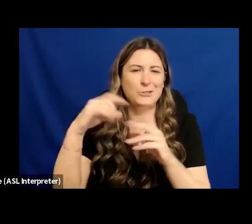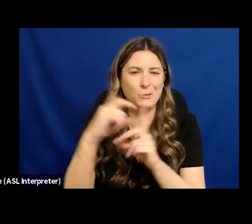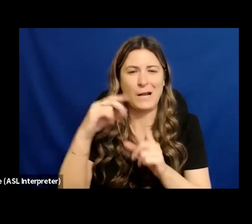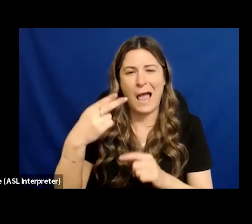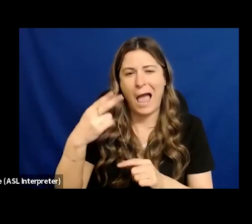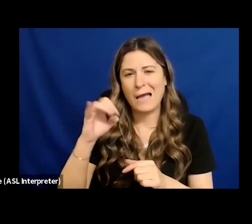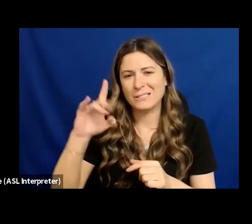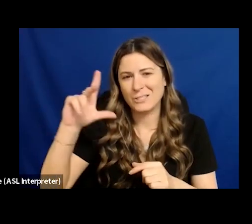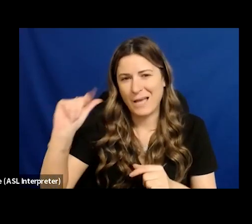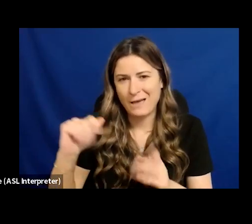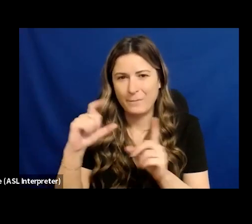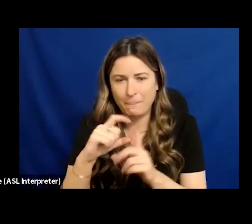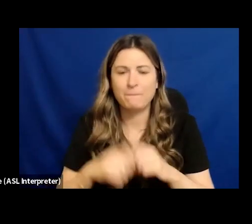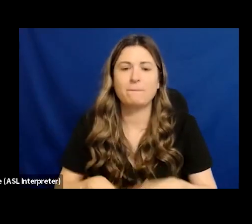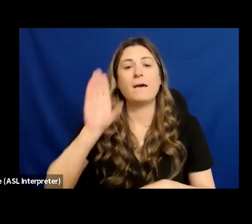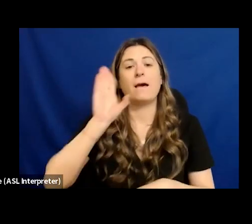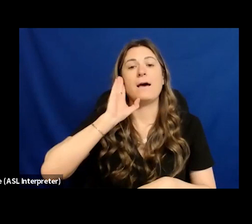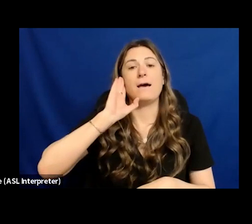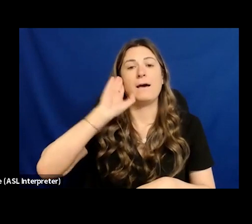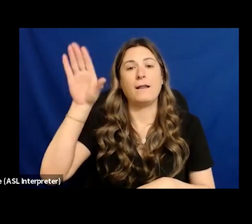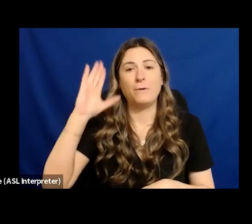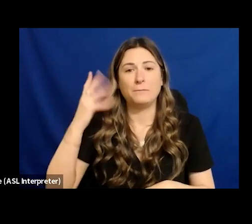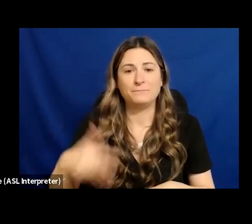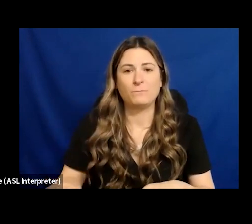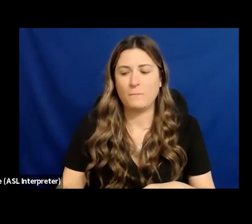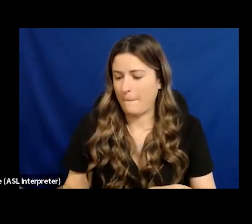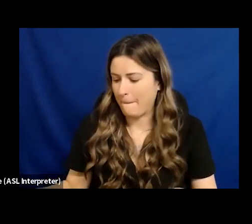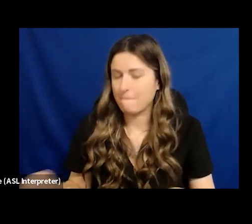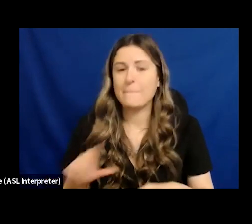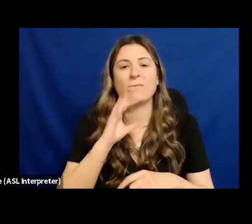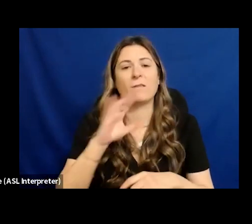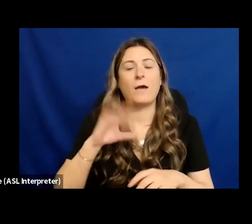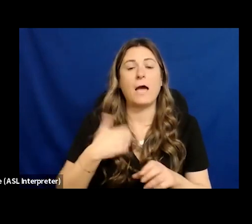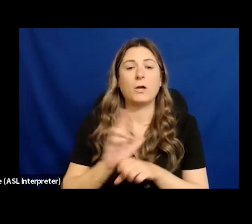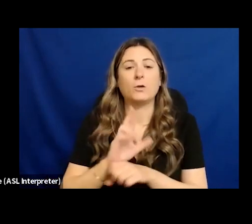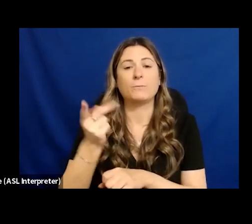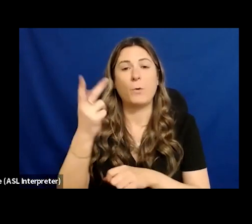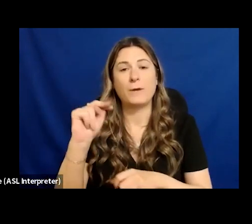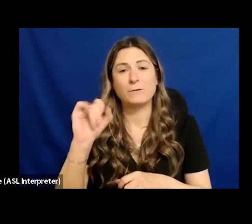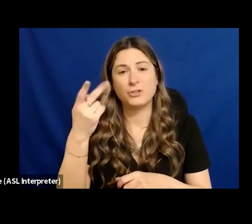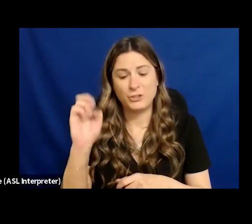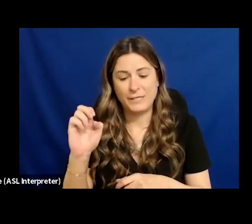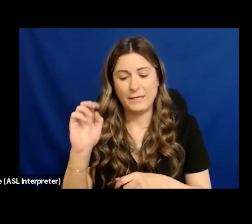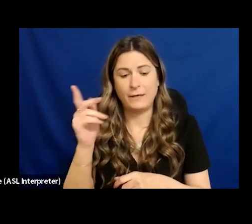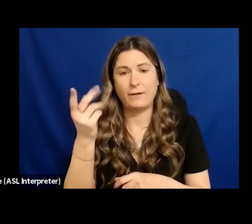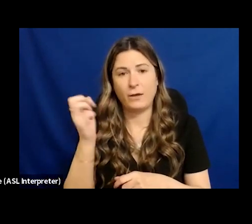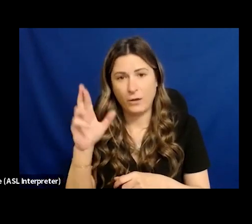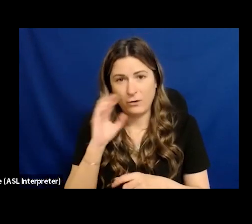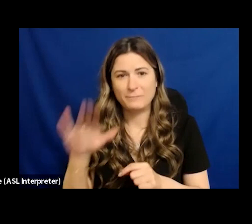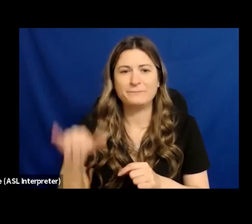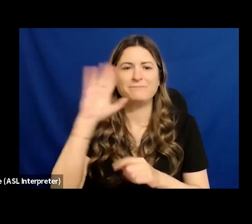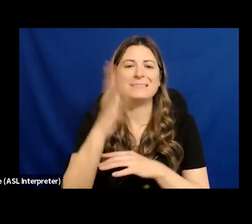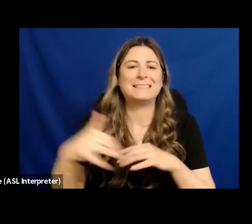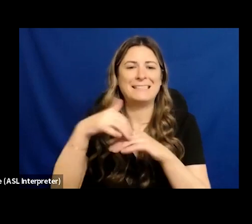I use the pronouns she and her and I was born and raised on a proportion of the traditional territories of the Arawak and Lukian peoples